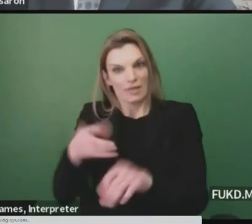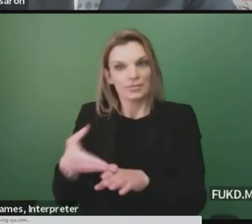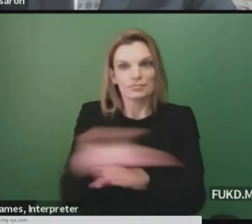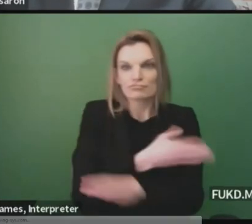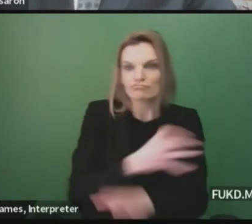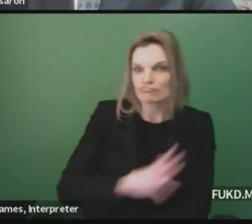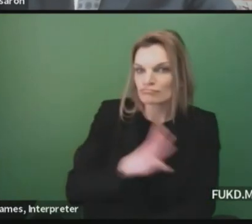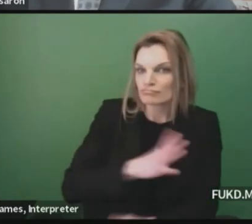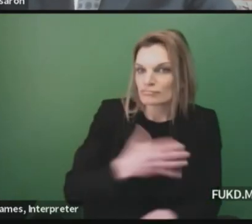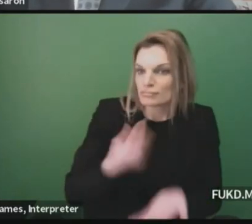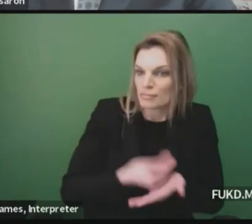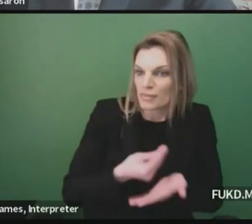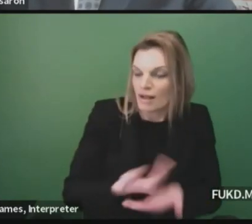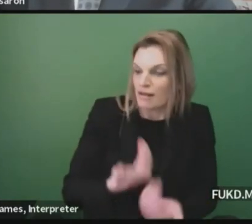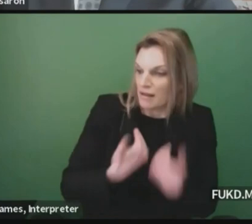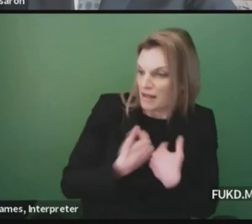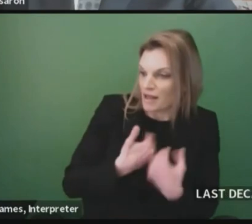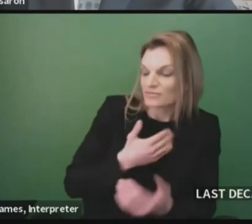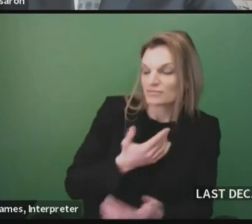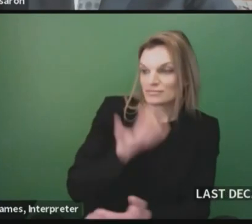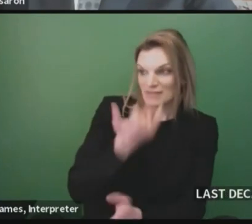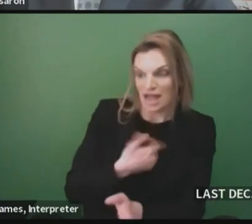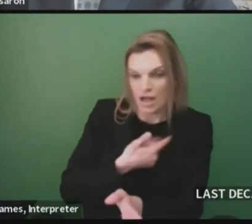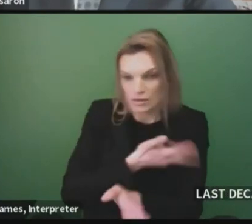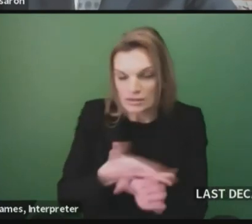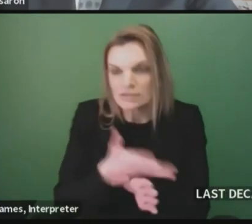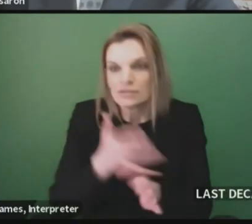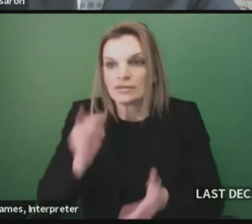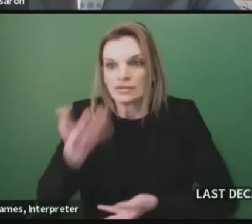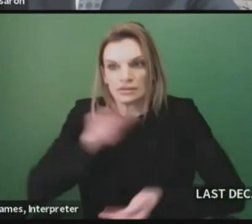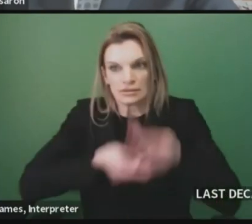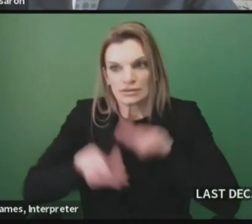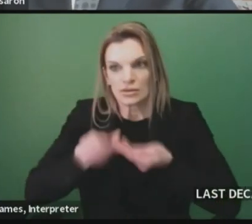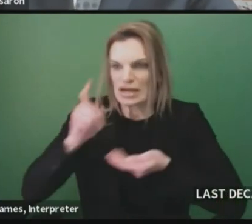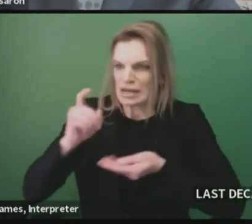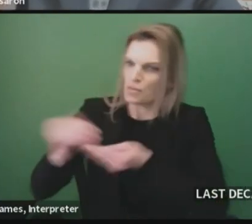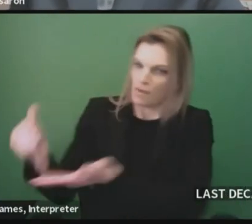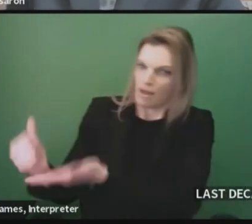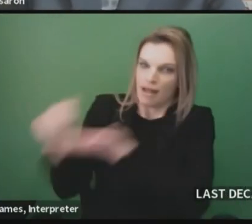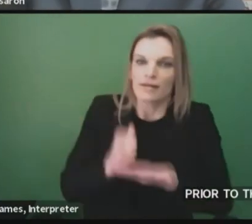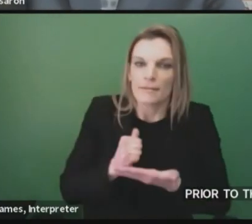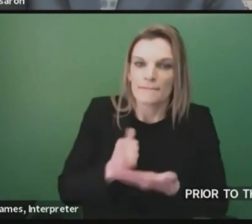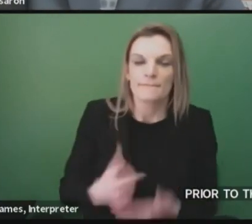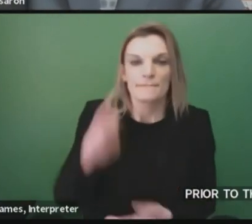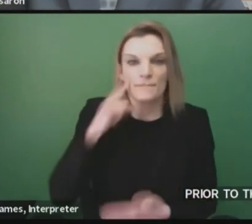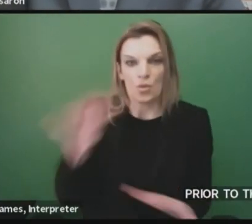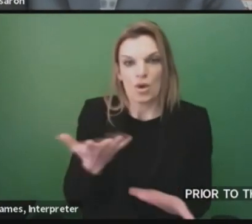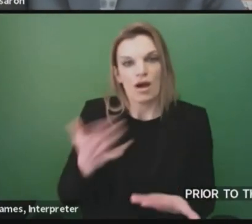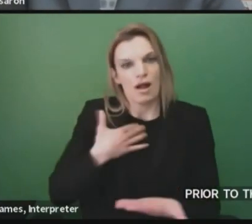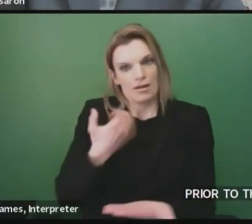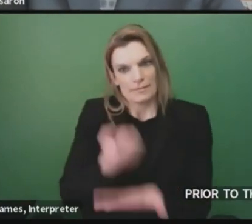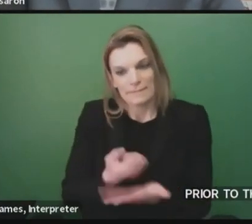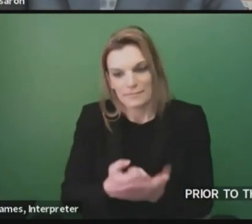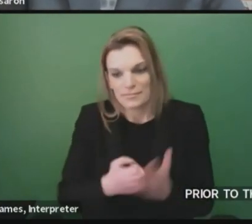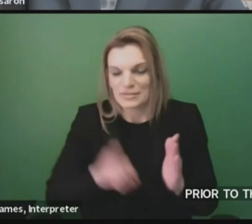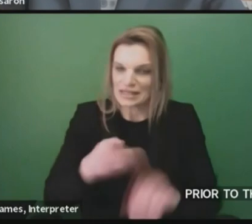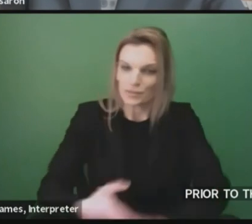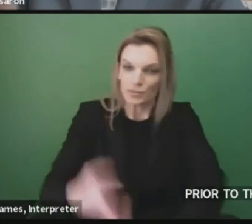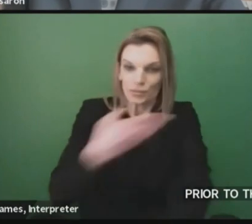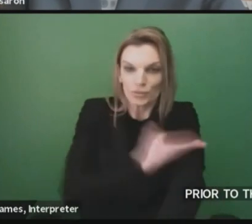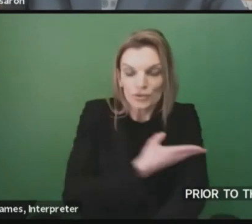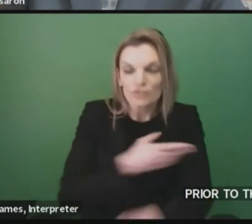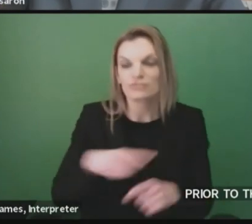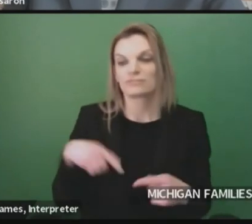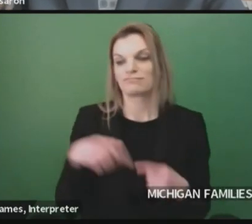beneficial for Michigan families, our business community, and our economy as a whole. Due to the pandemic and economic crisis,